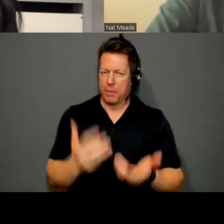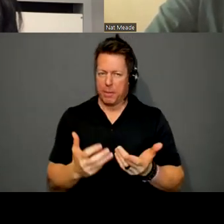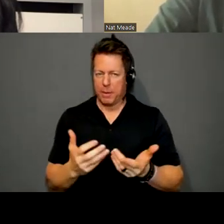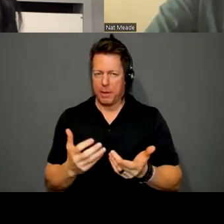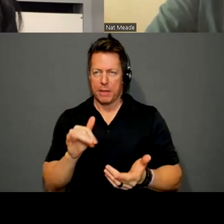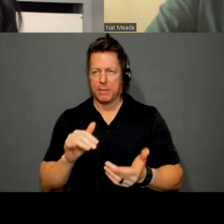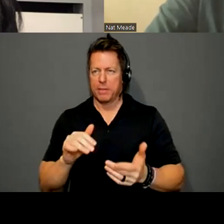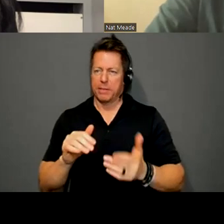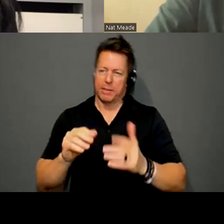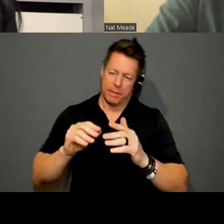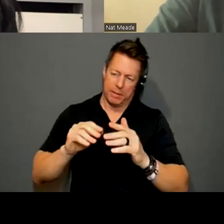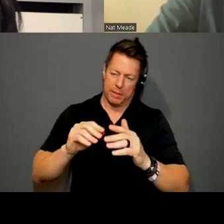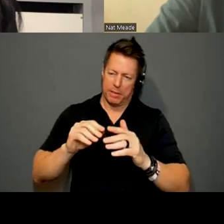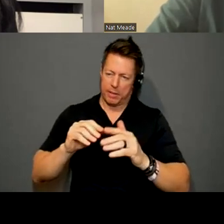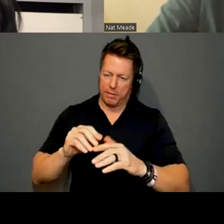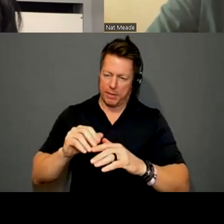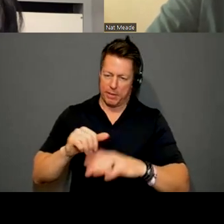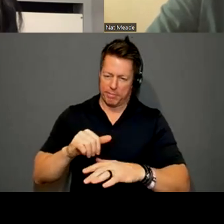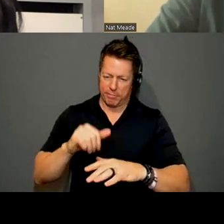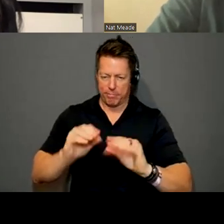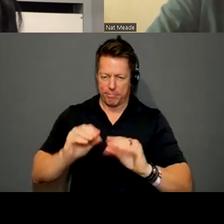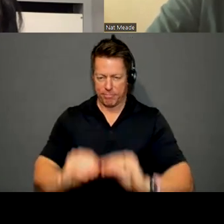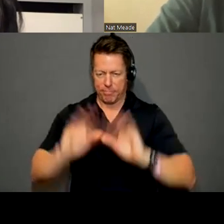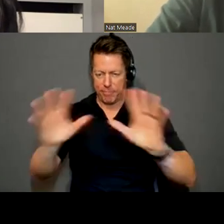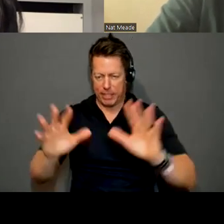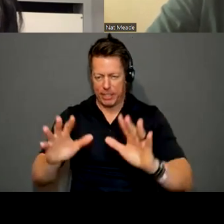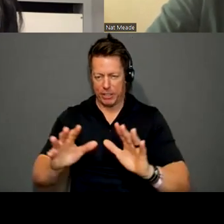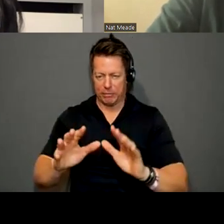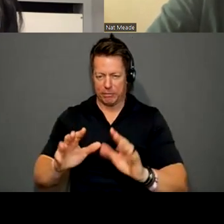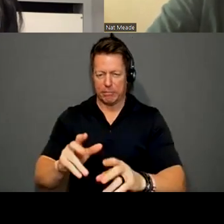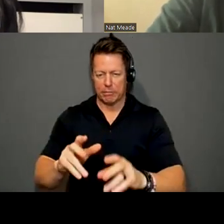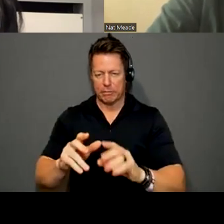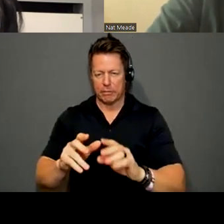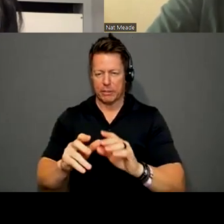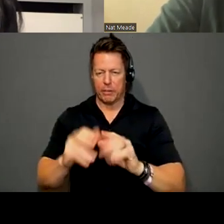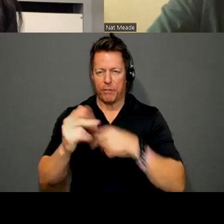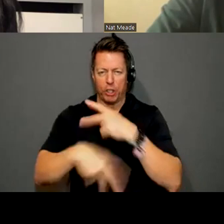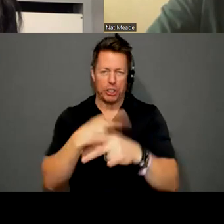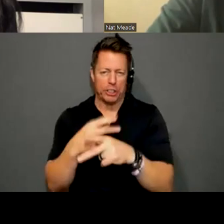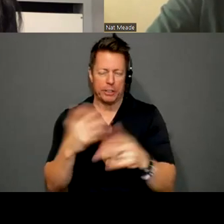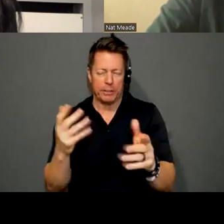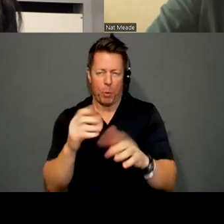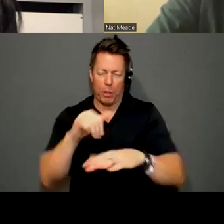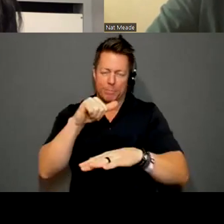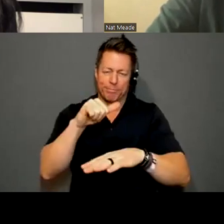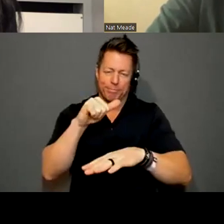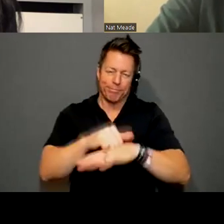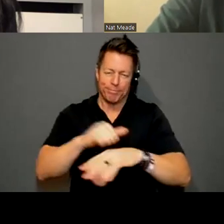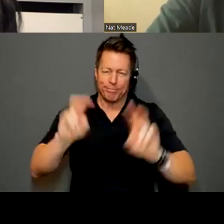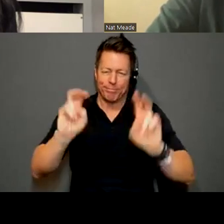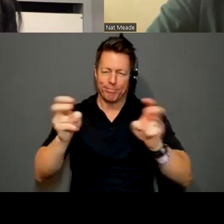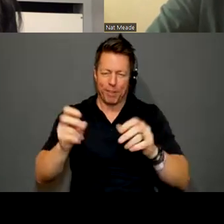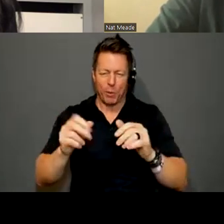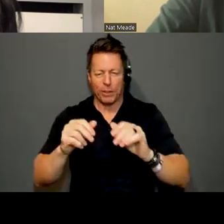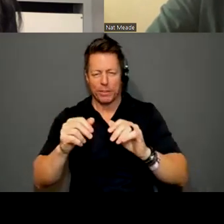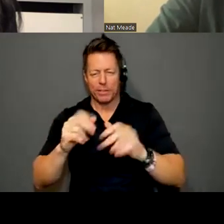version of what you're saying. But I do think like, yeah, I do feel like I want kind of more, I